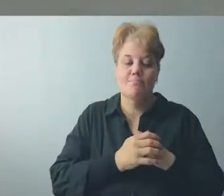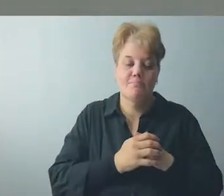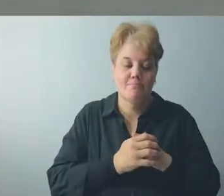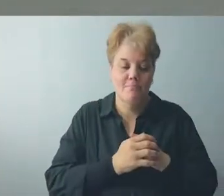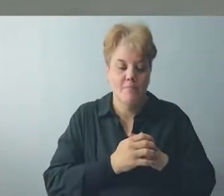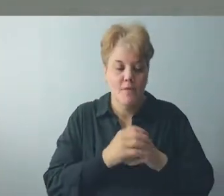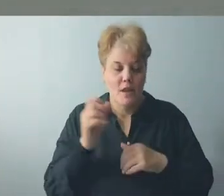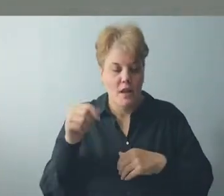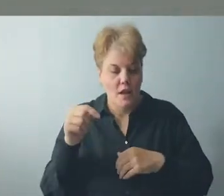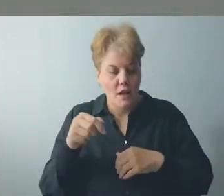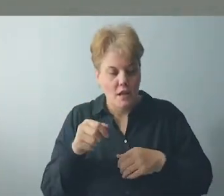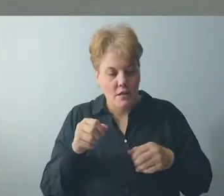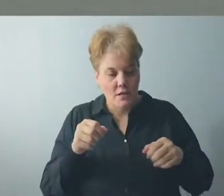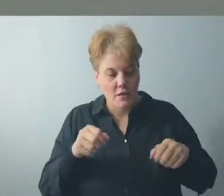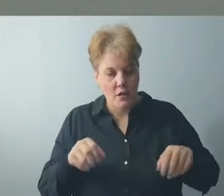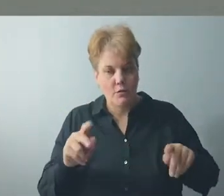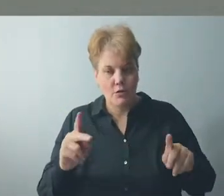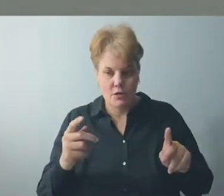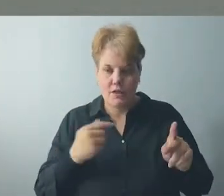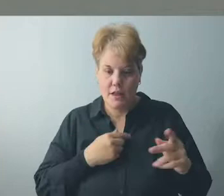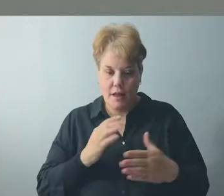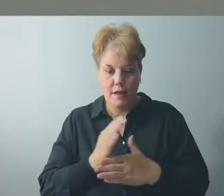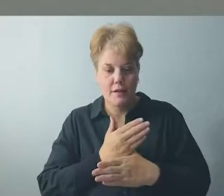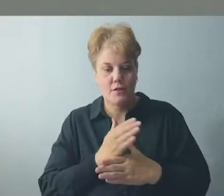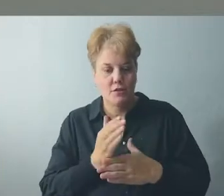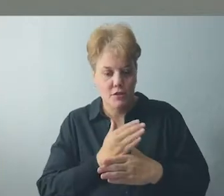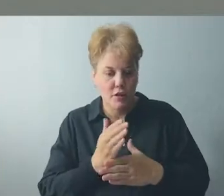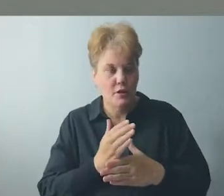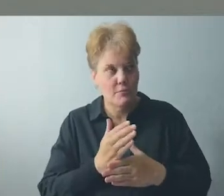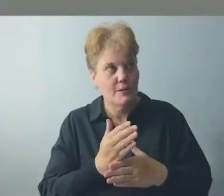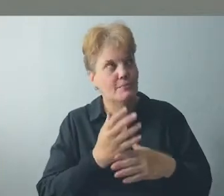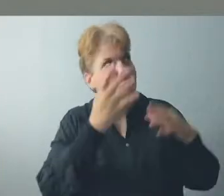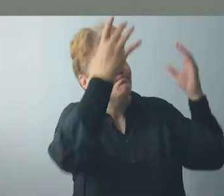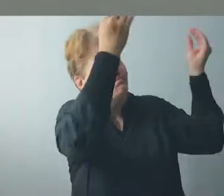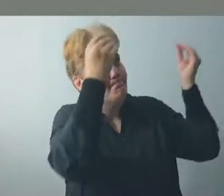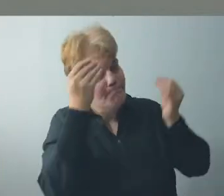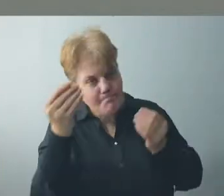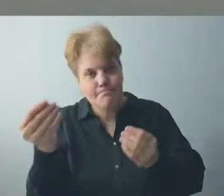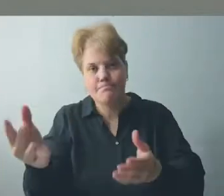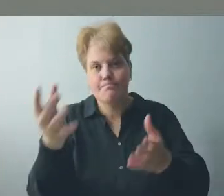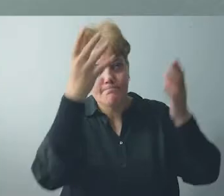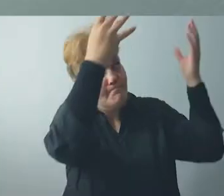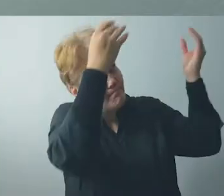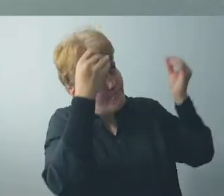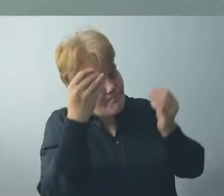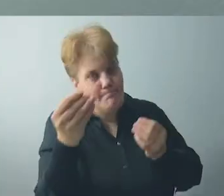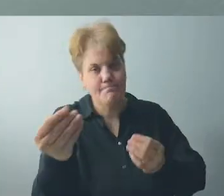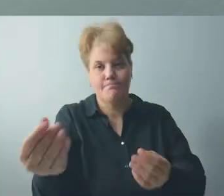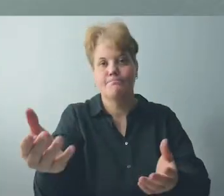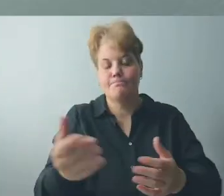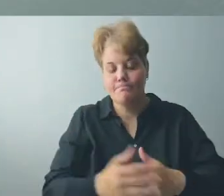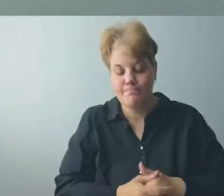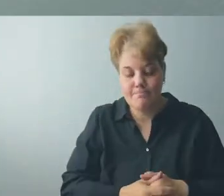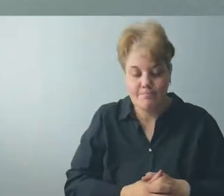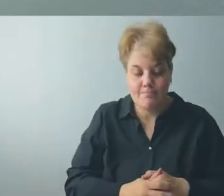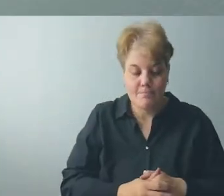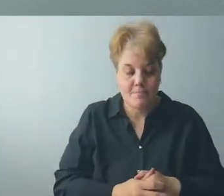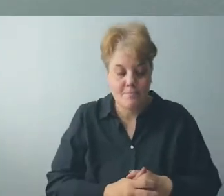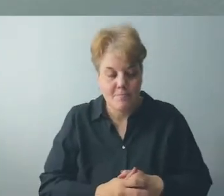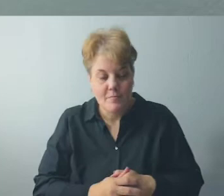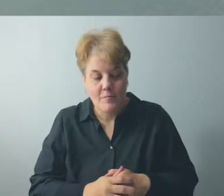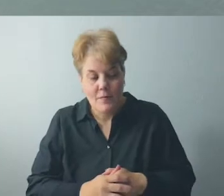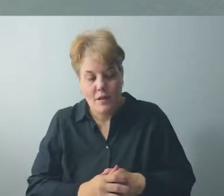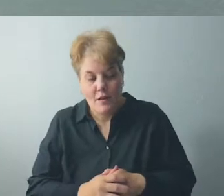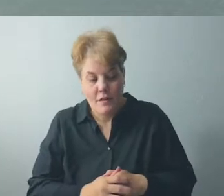time like this? However, it's an opportunity to share with you what God has been teaching me in these coronavirus days.